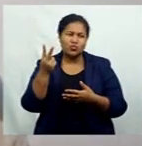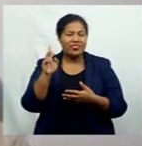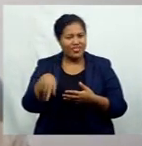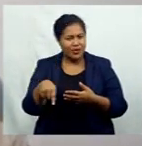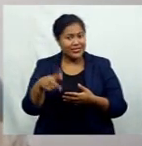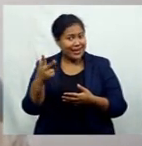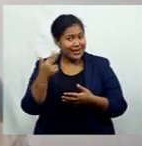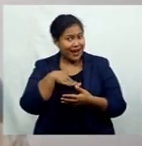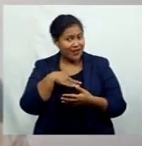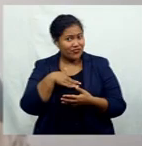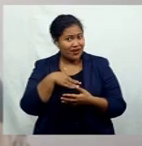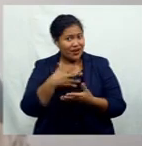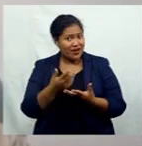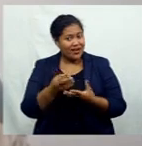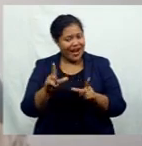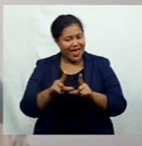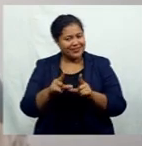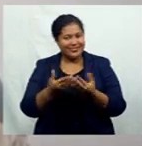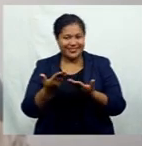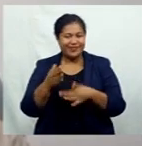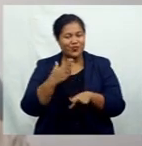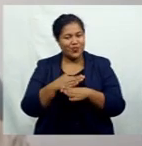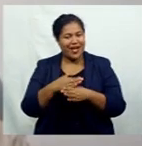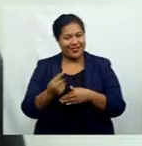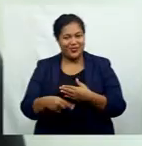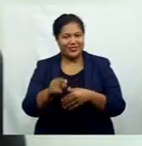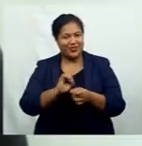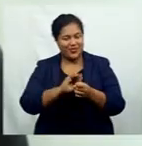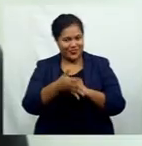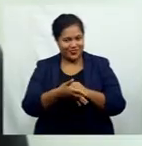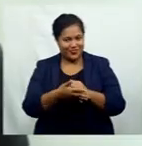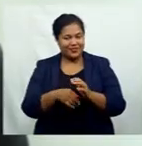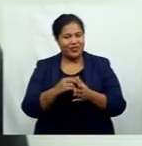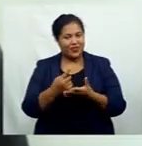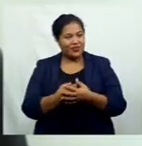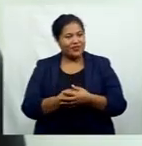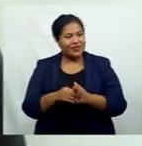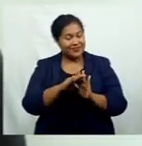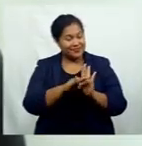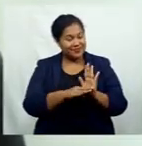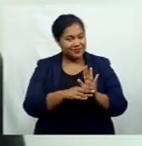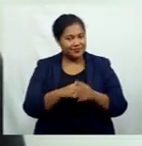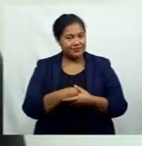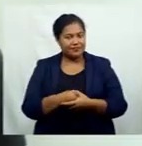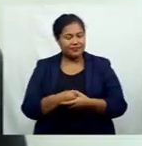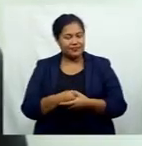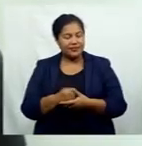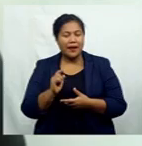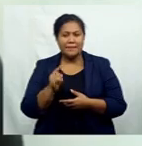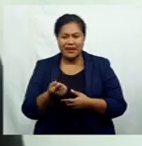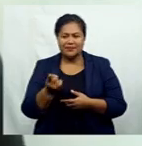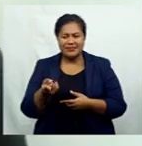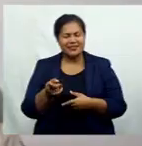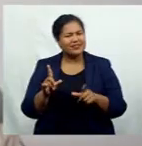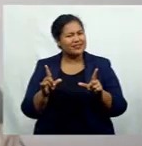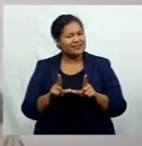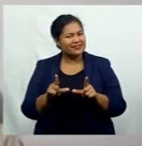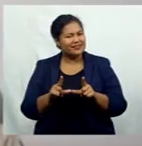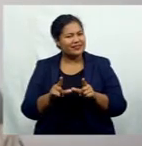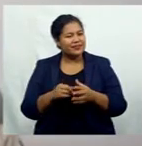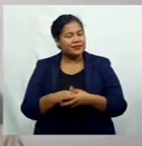permits to operate their applications. Obviously, this permit enables approved